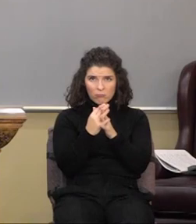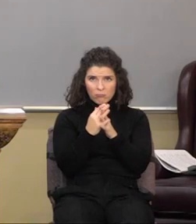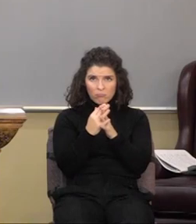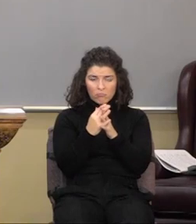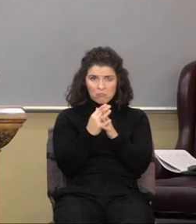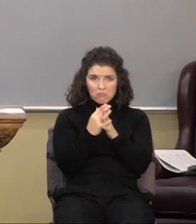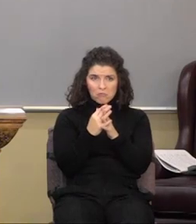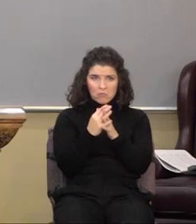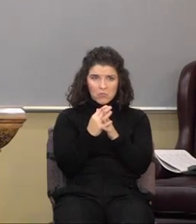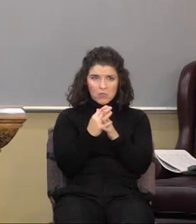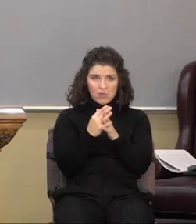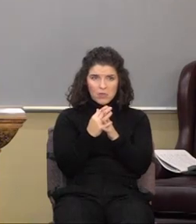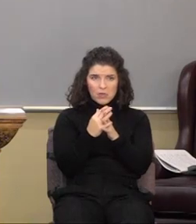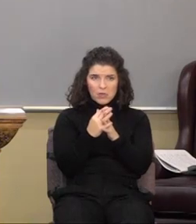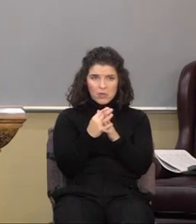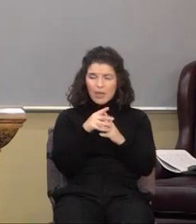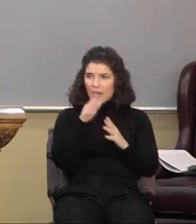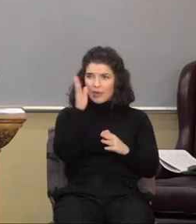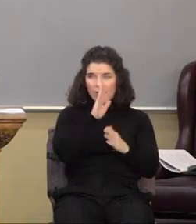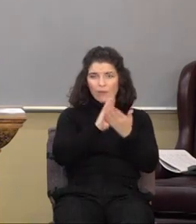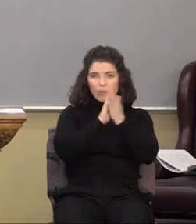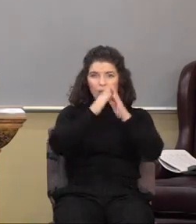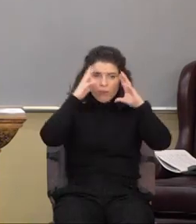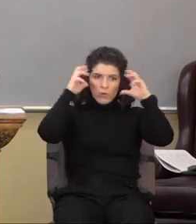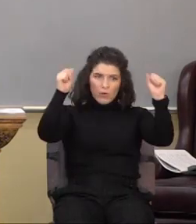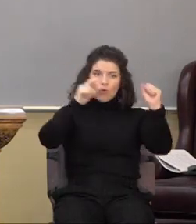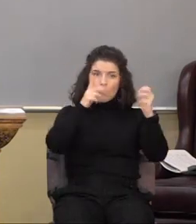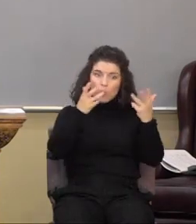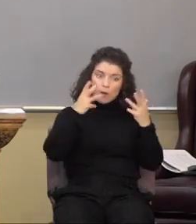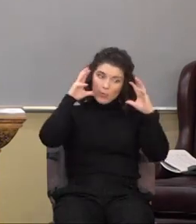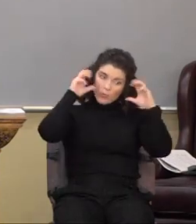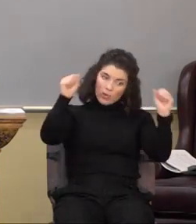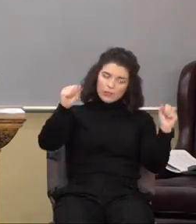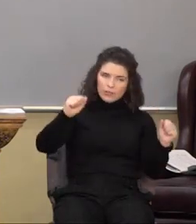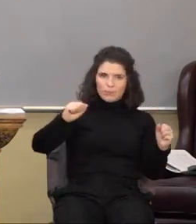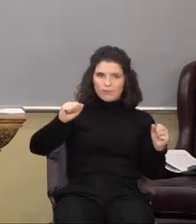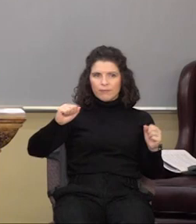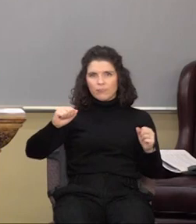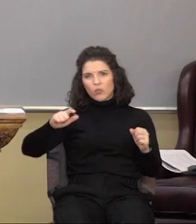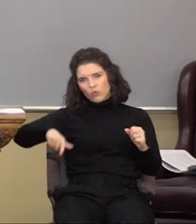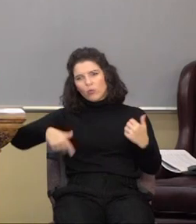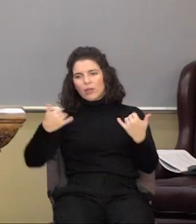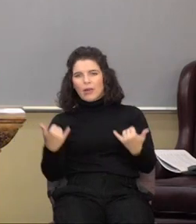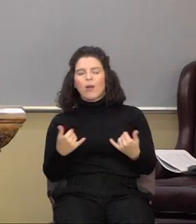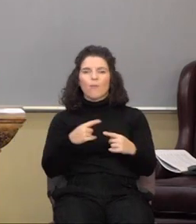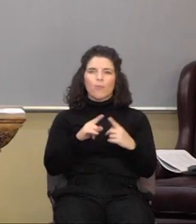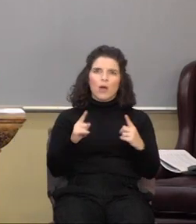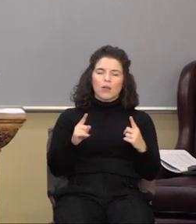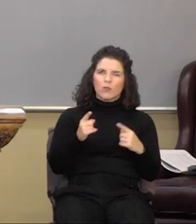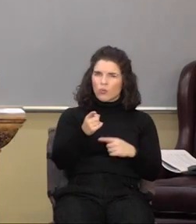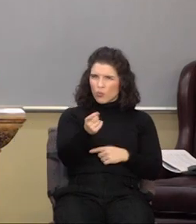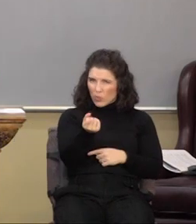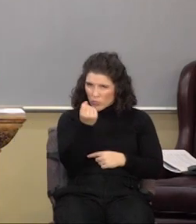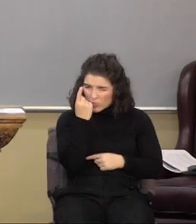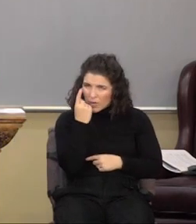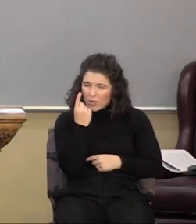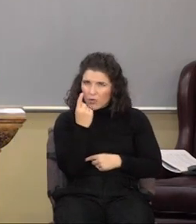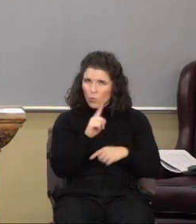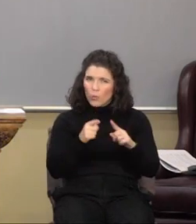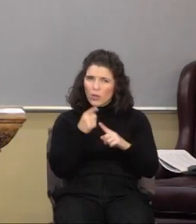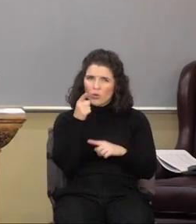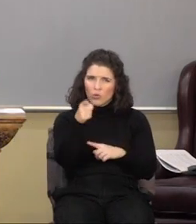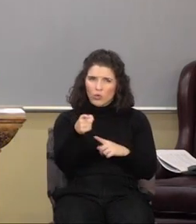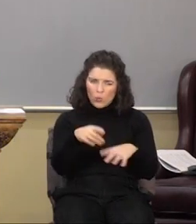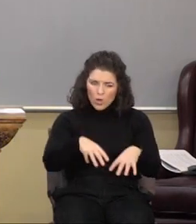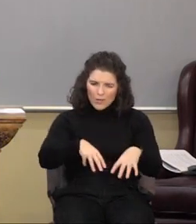So, I'm not, I could never be president, who would want to be president, too late anyway. But you understand, when you